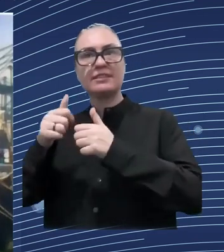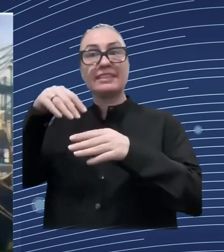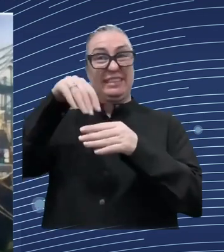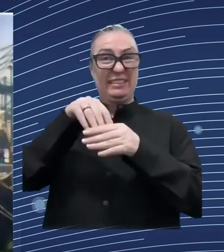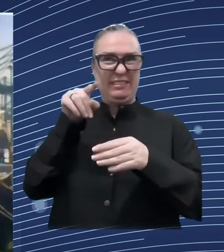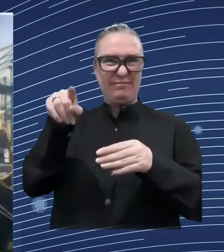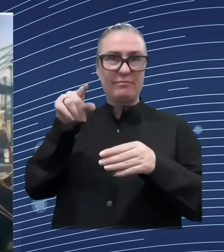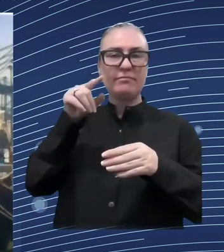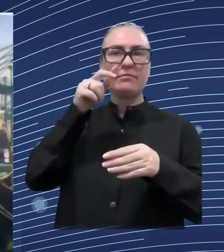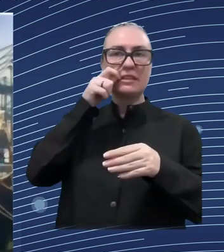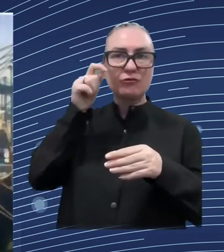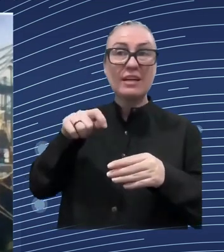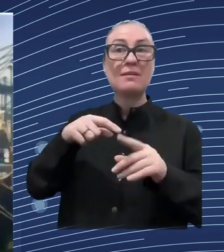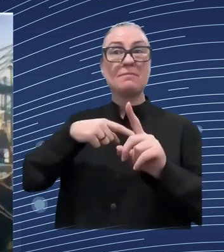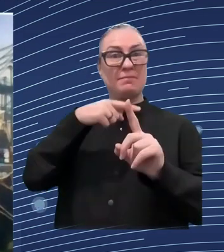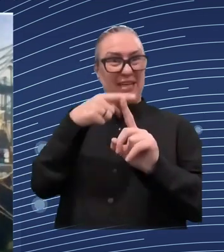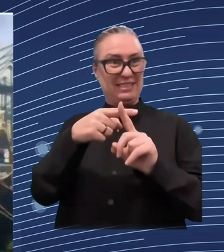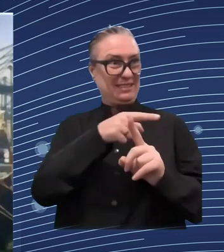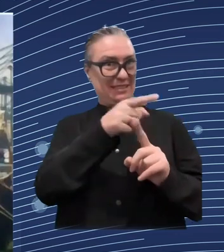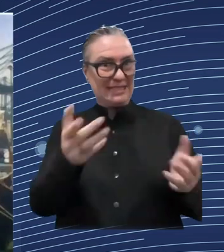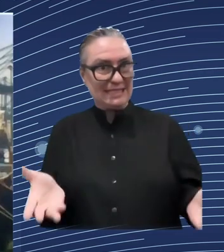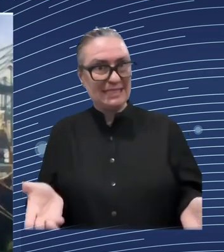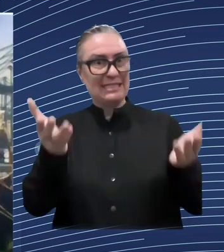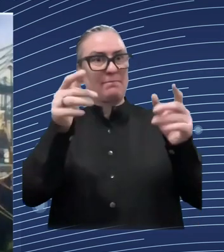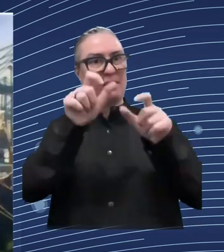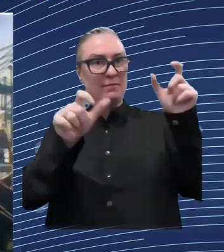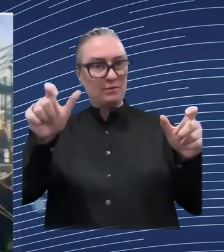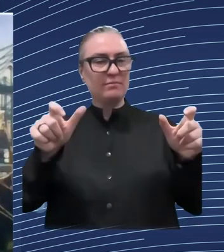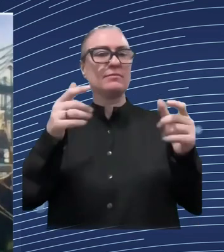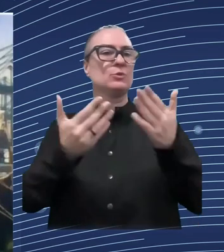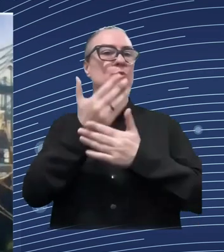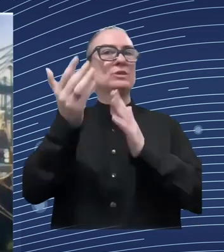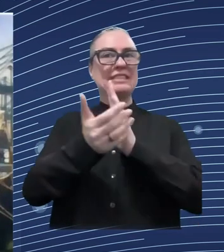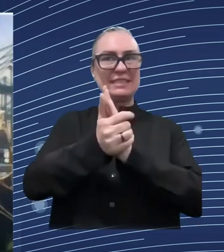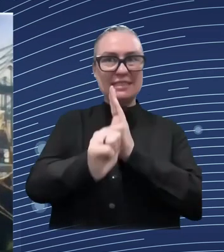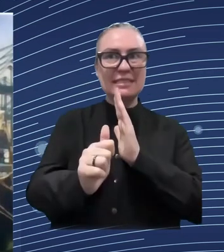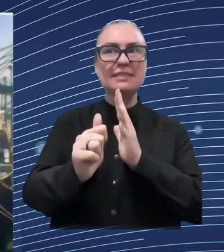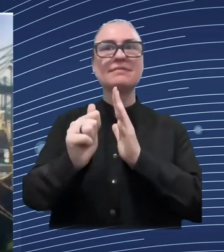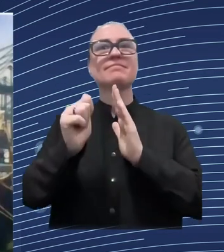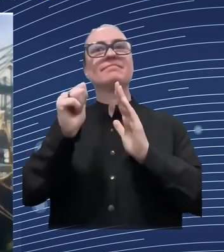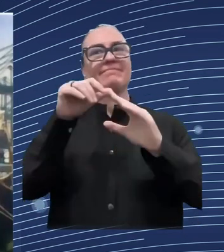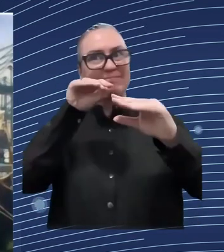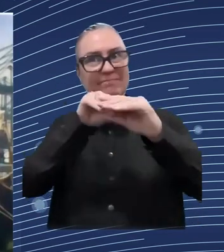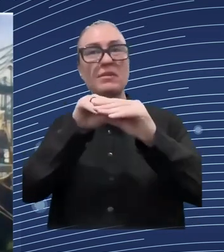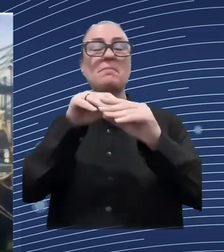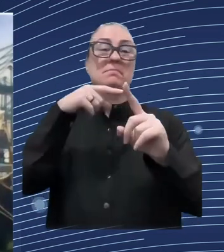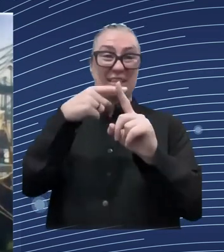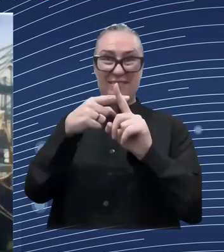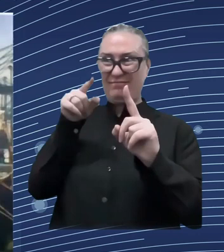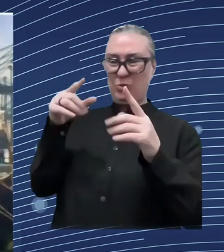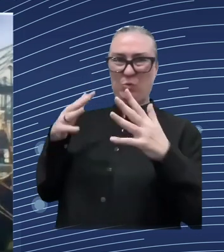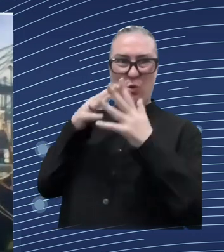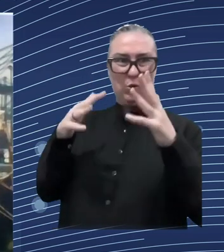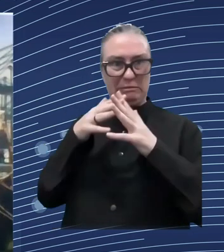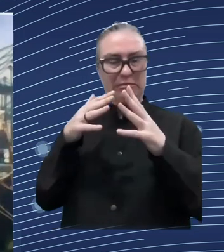commission's assessment of ukraine's progress uh on its european path has um just come out and maybe you can tell us a little bit about